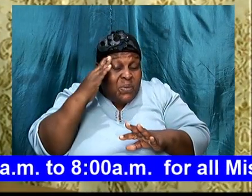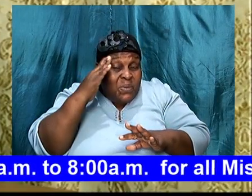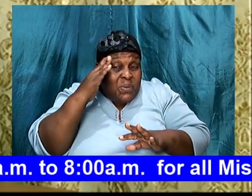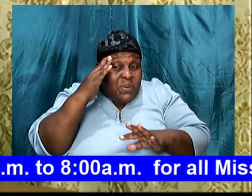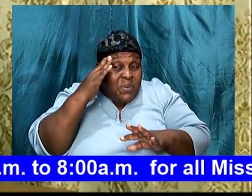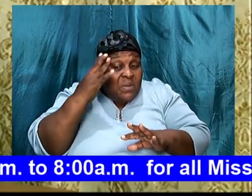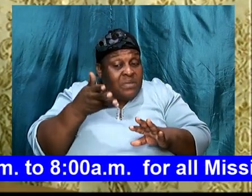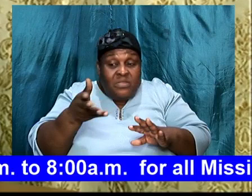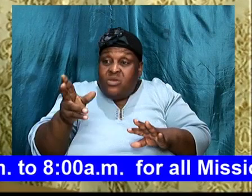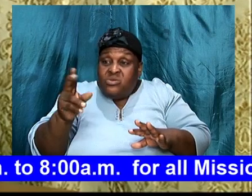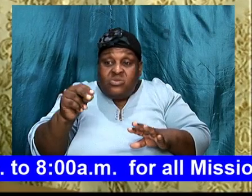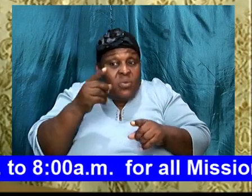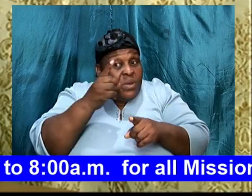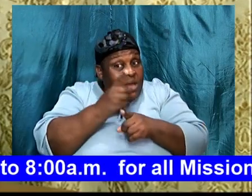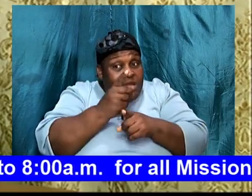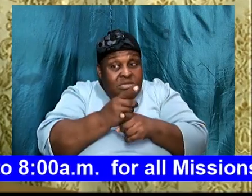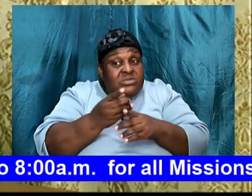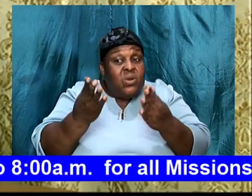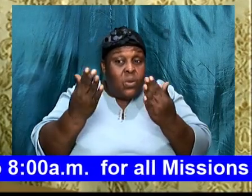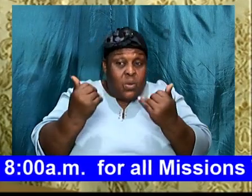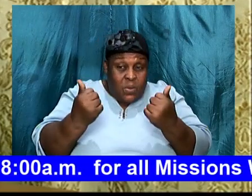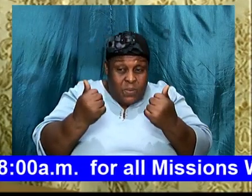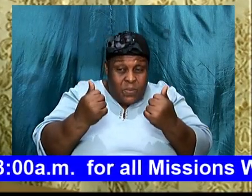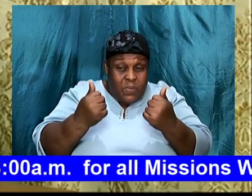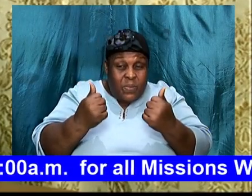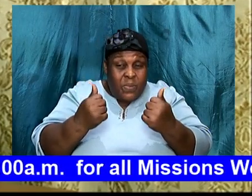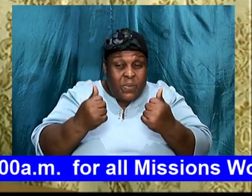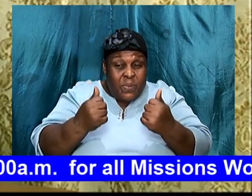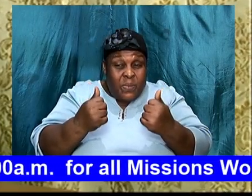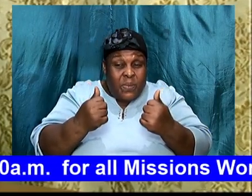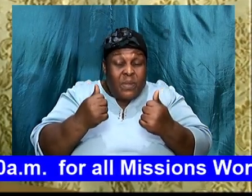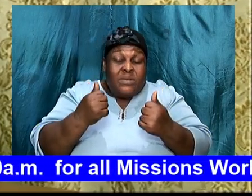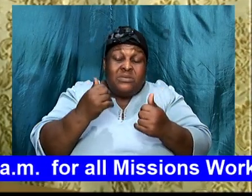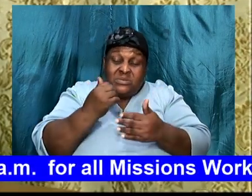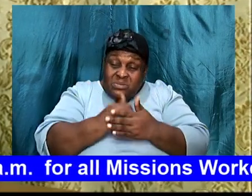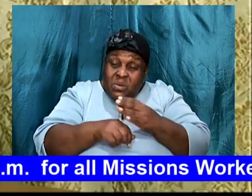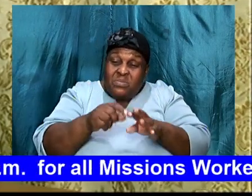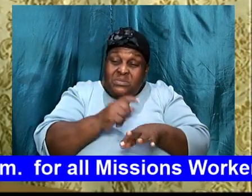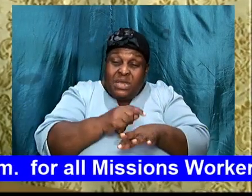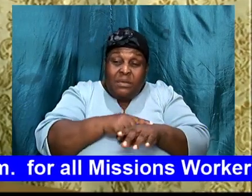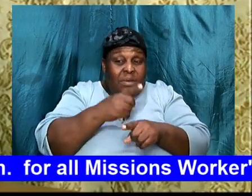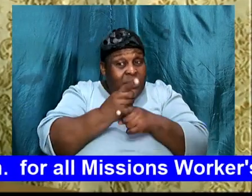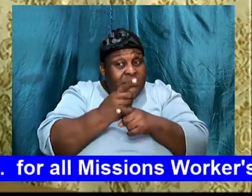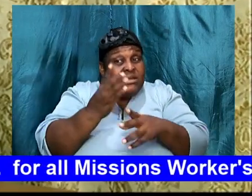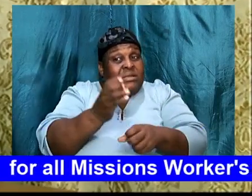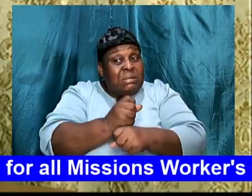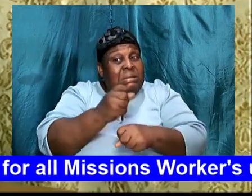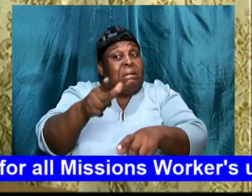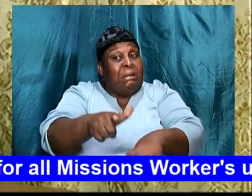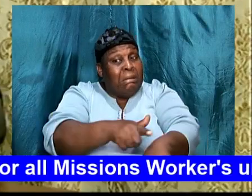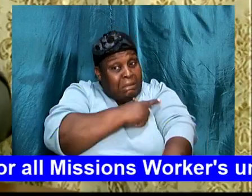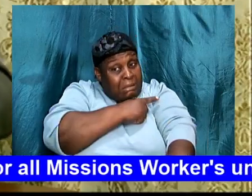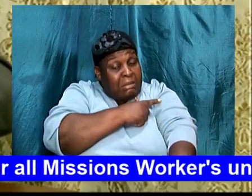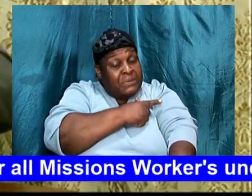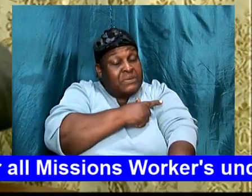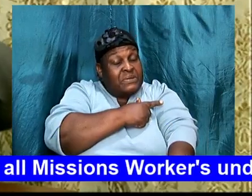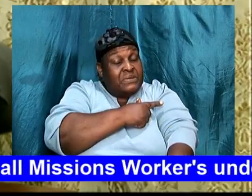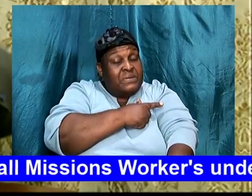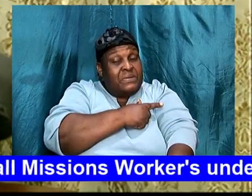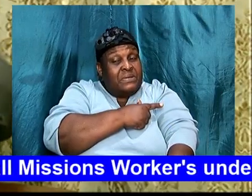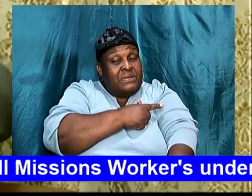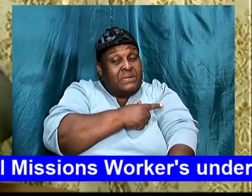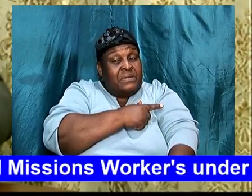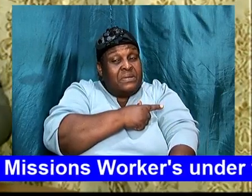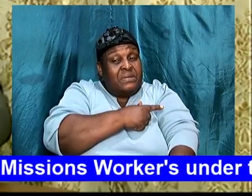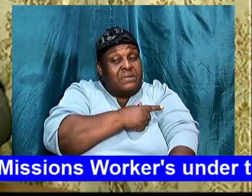coming forth. We are going to find out, that sometimes, the answer takes so long. And then, we are going to look at,